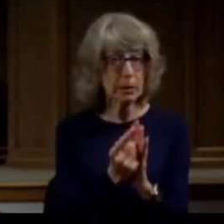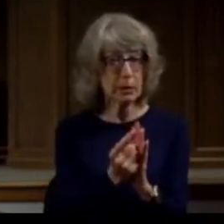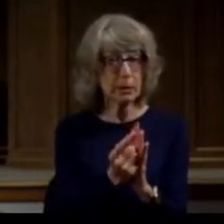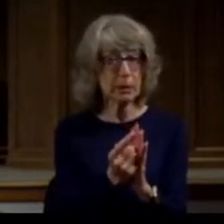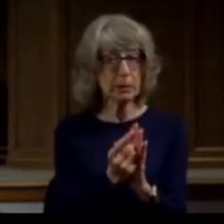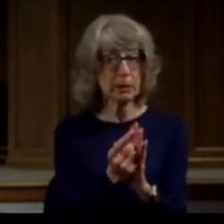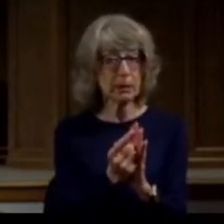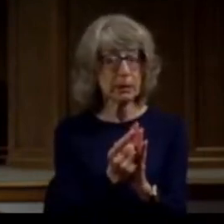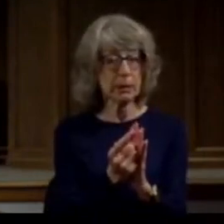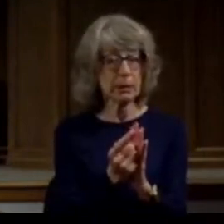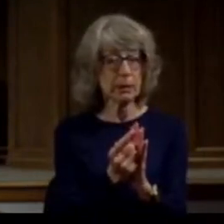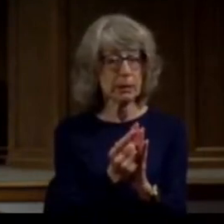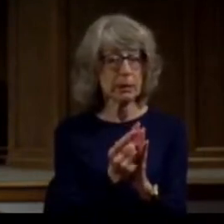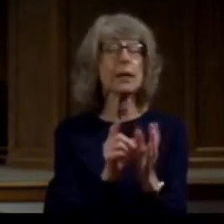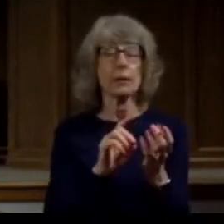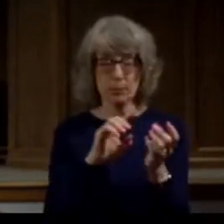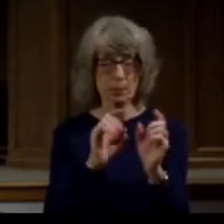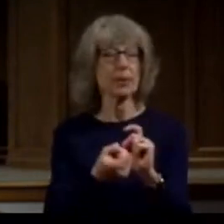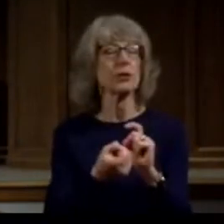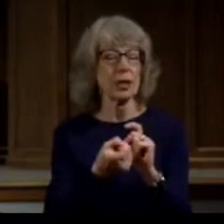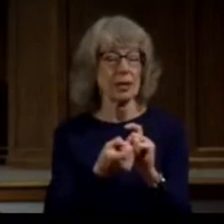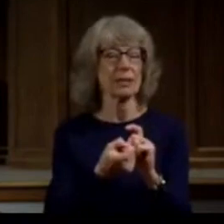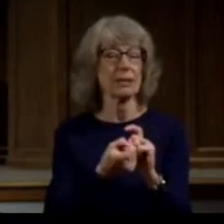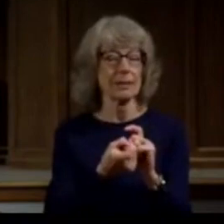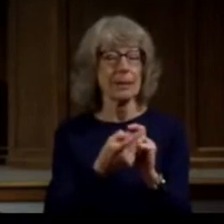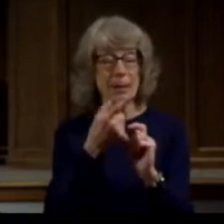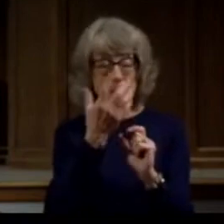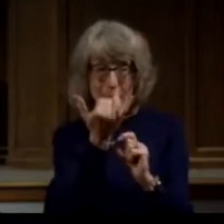he will be forever changed when he hears this.